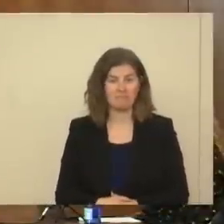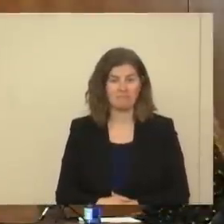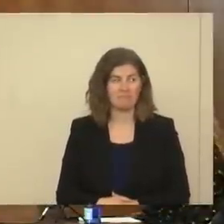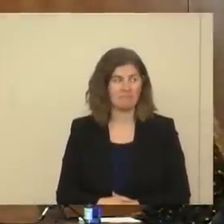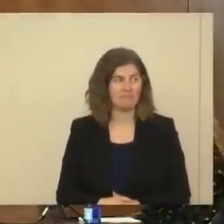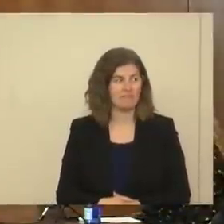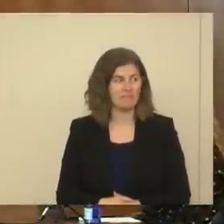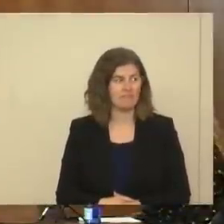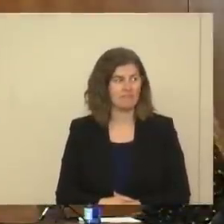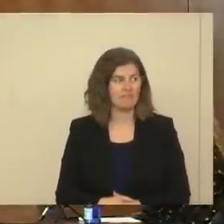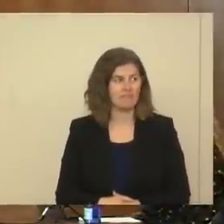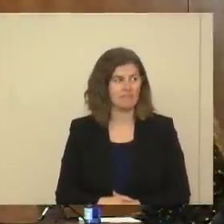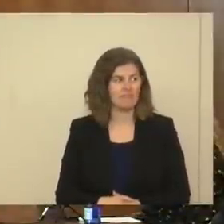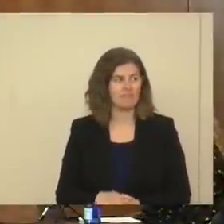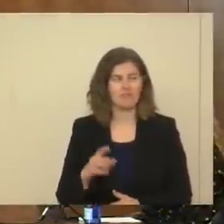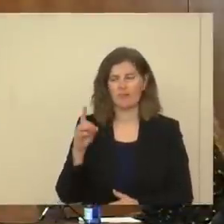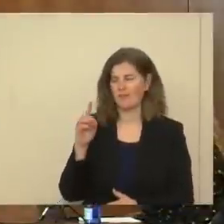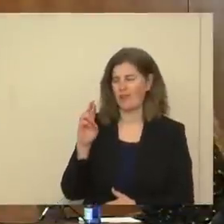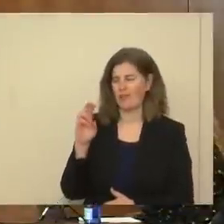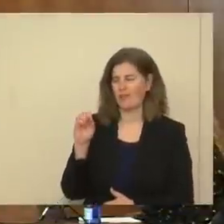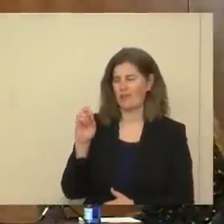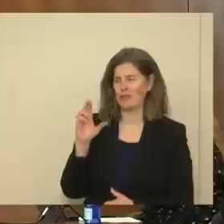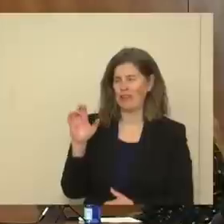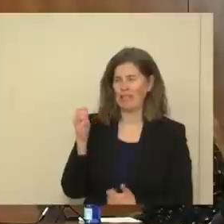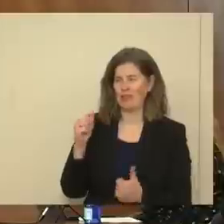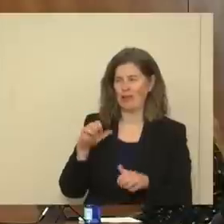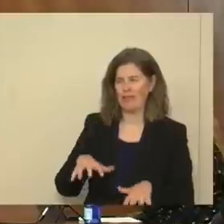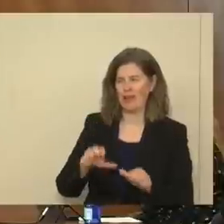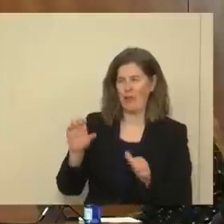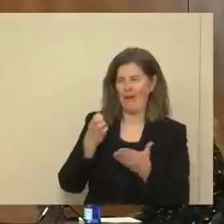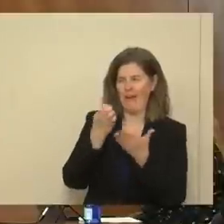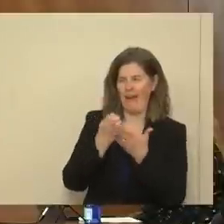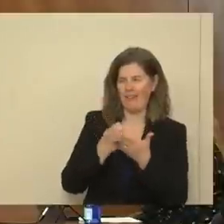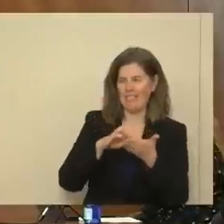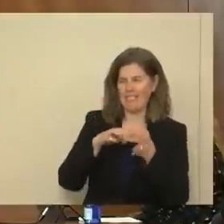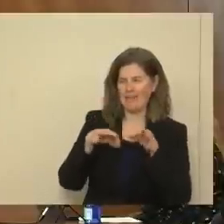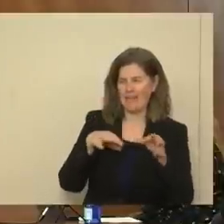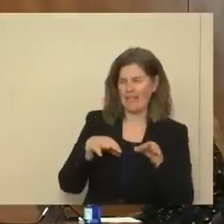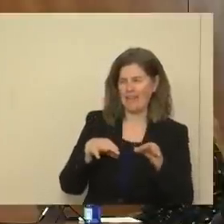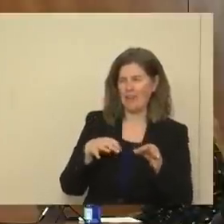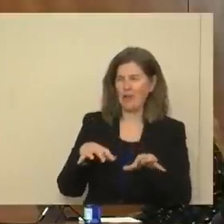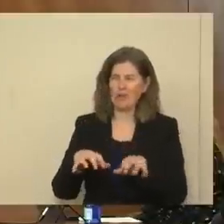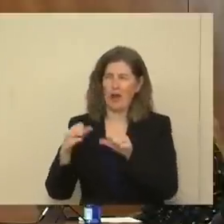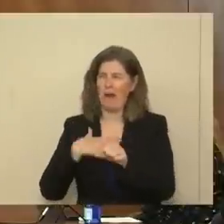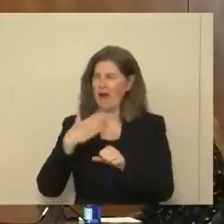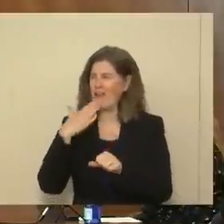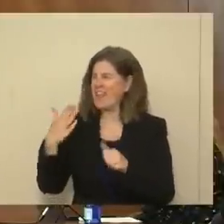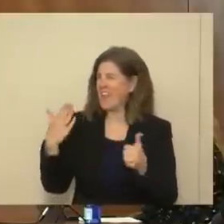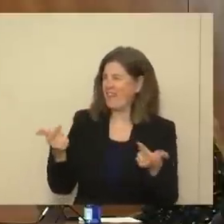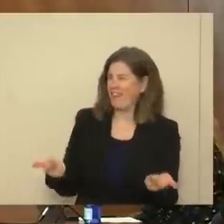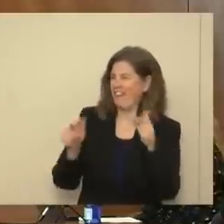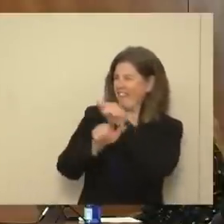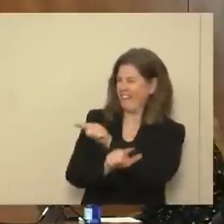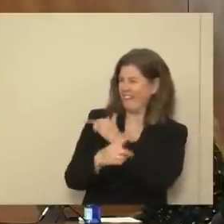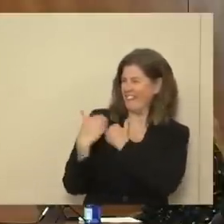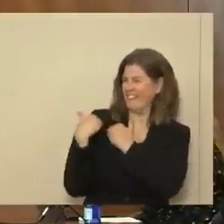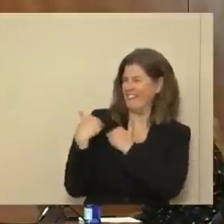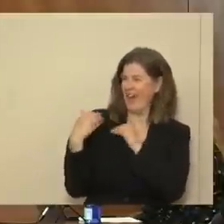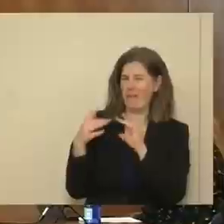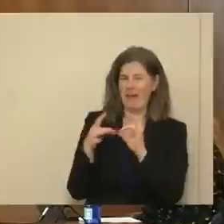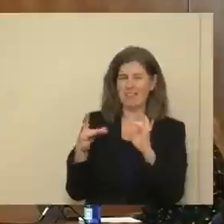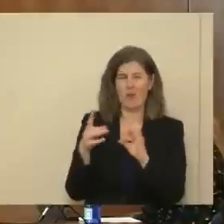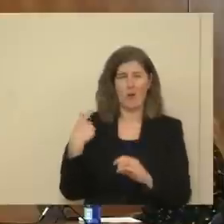Well, Dr. Scraise, I tried to take on some of your evidence-based definitions, and you took on my good, thank you, messaging that we